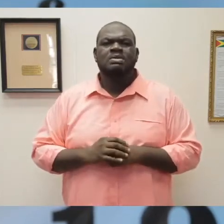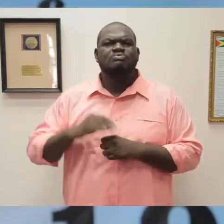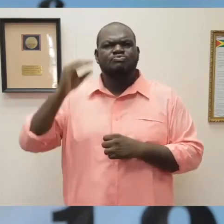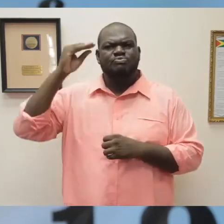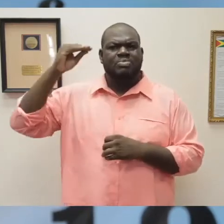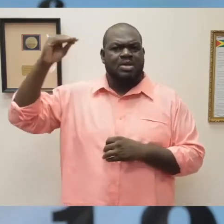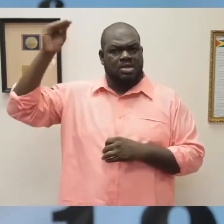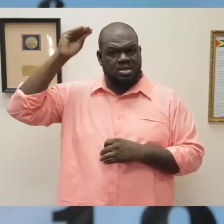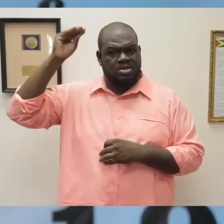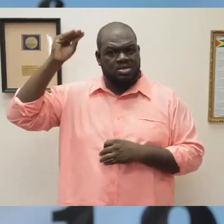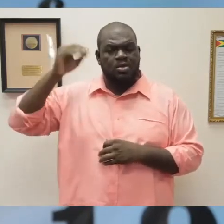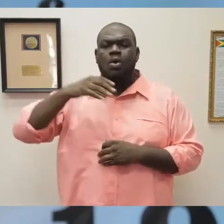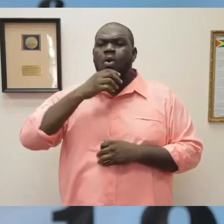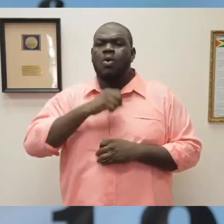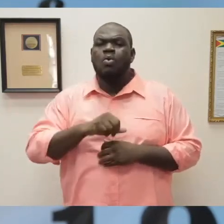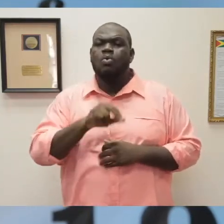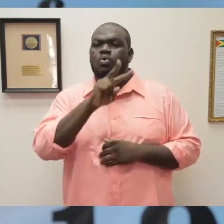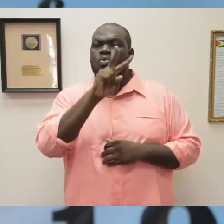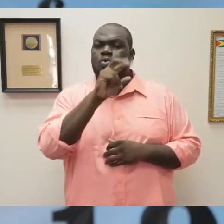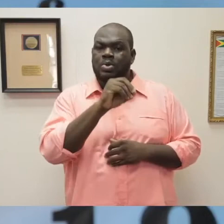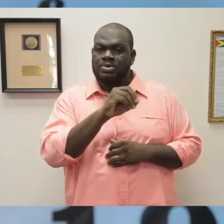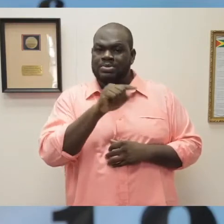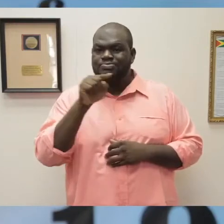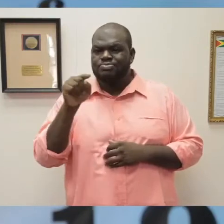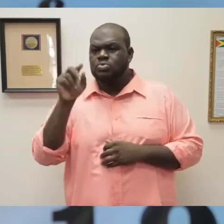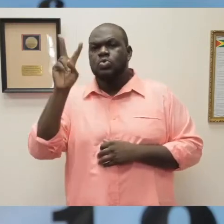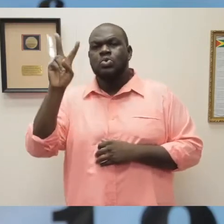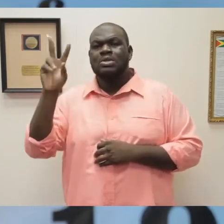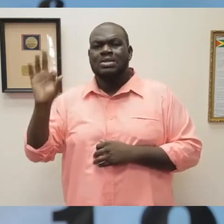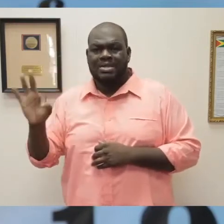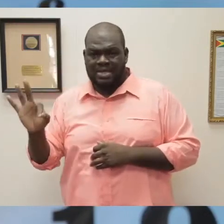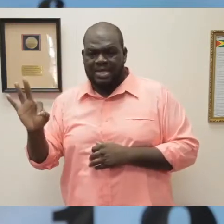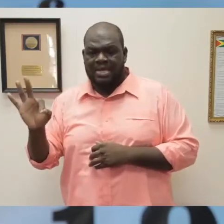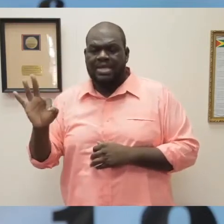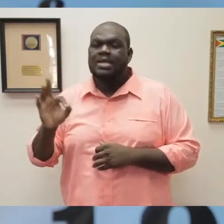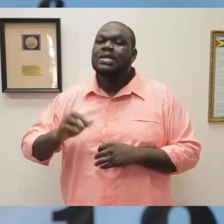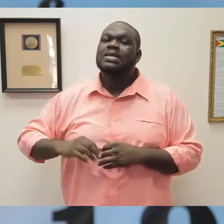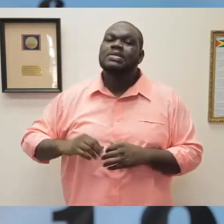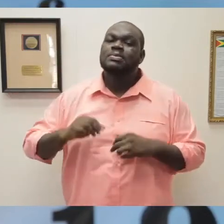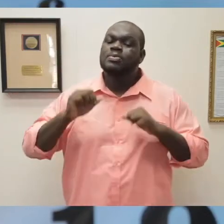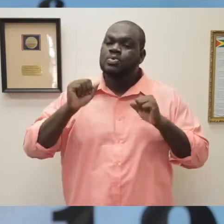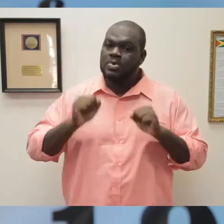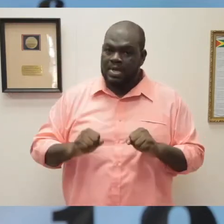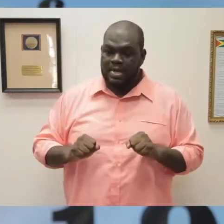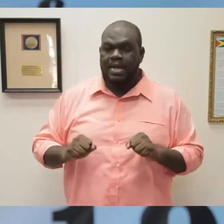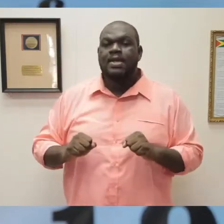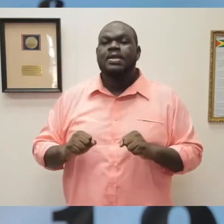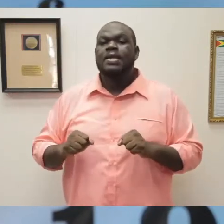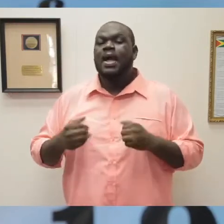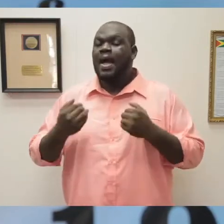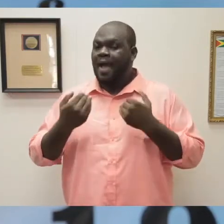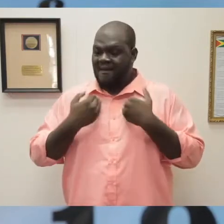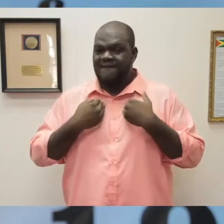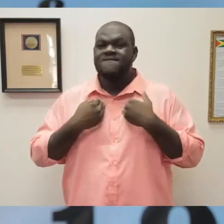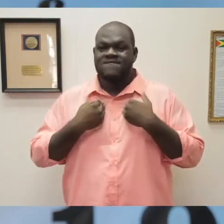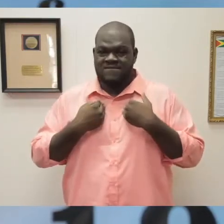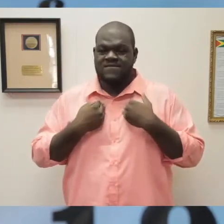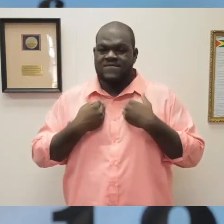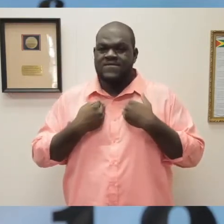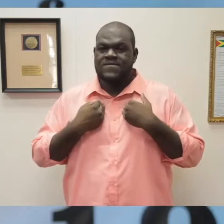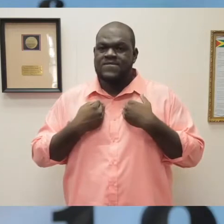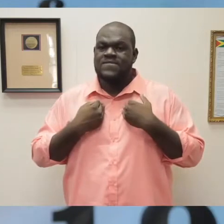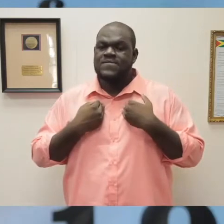group, is the most at risk according to our data. Regions 1, 4, and 7